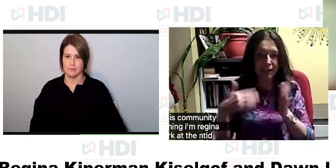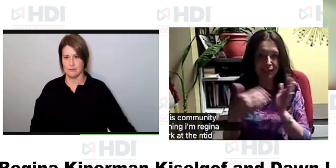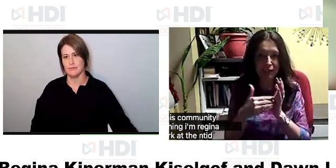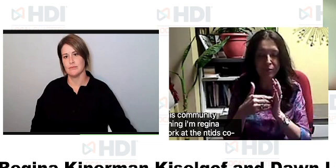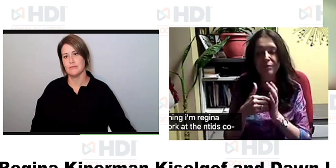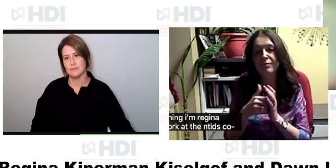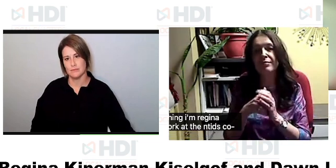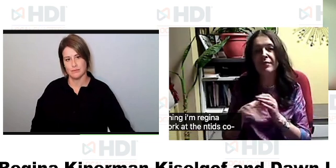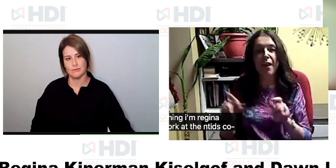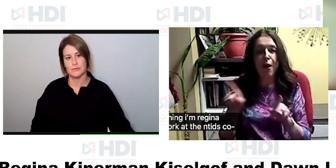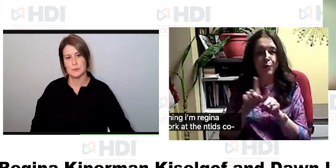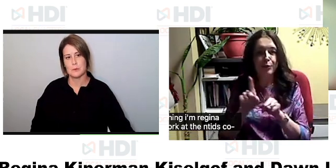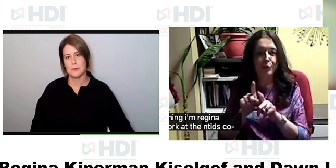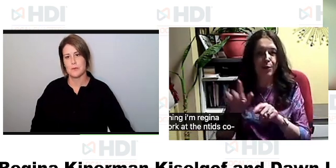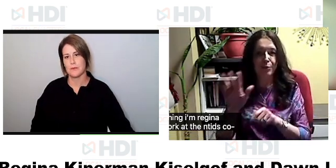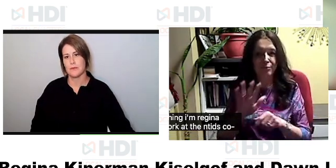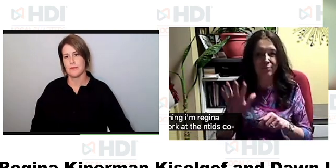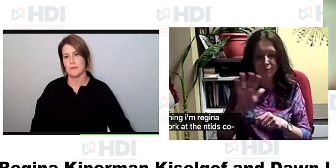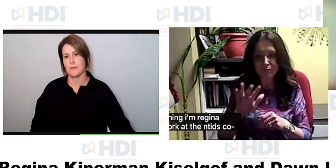career center